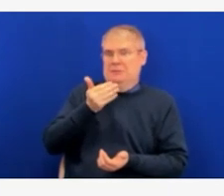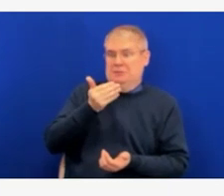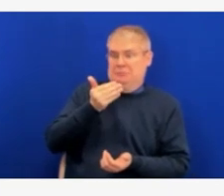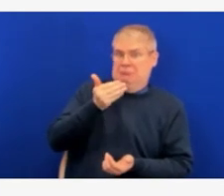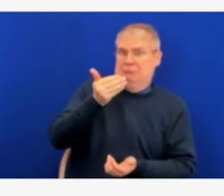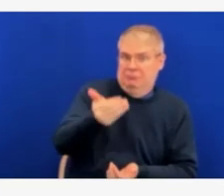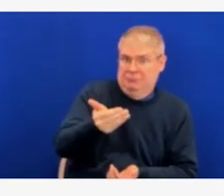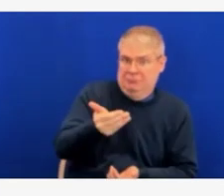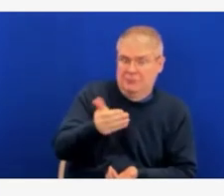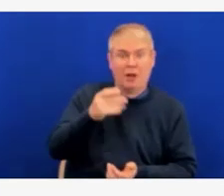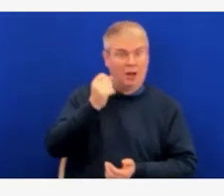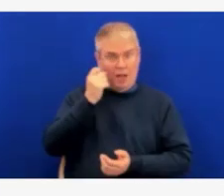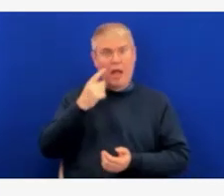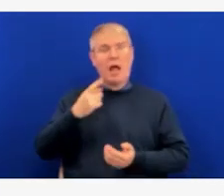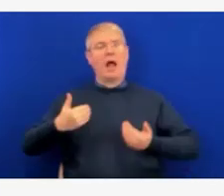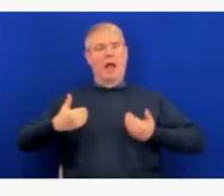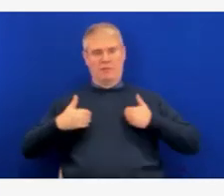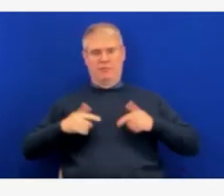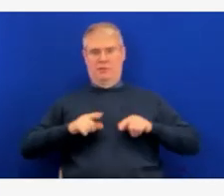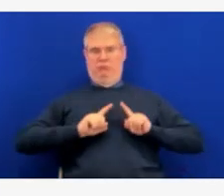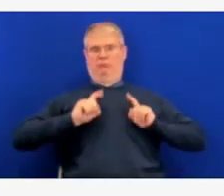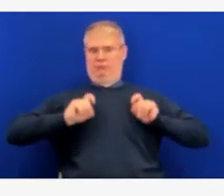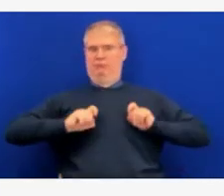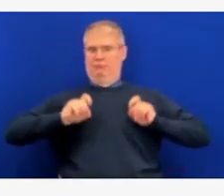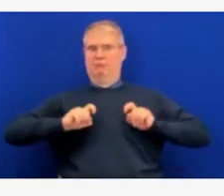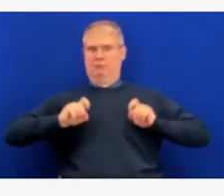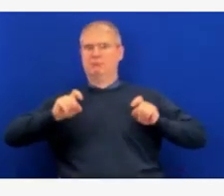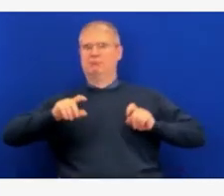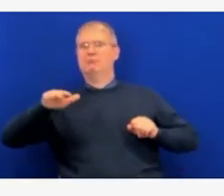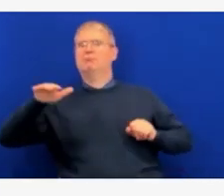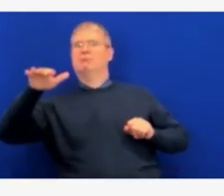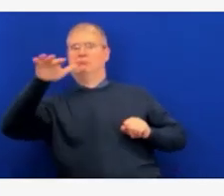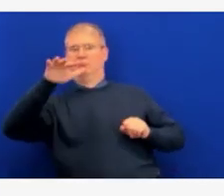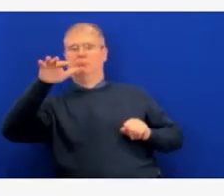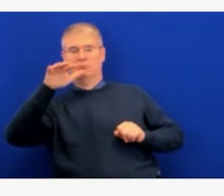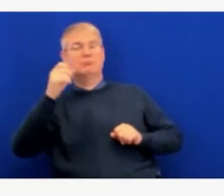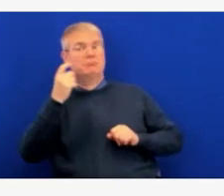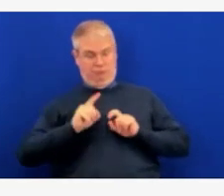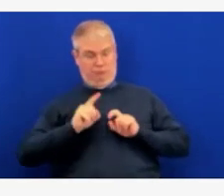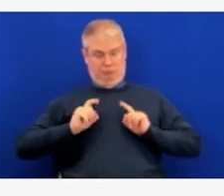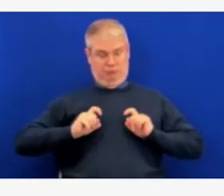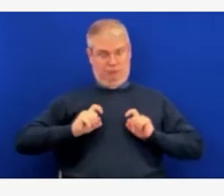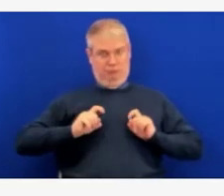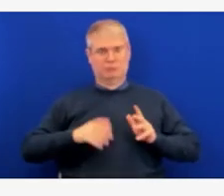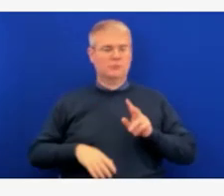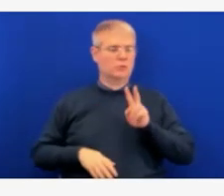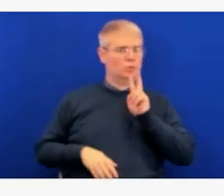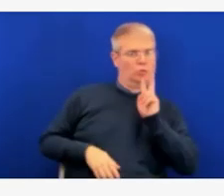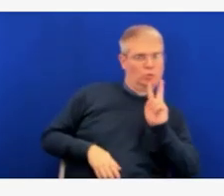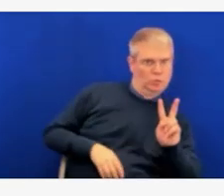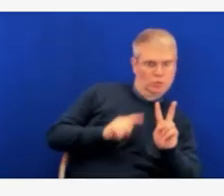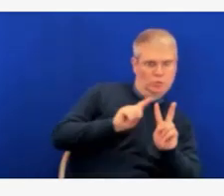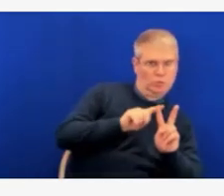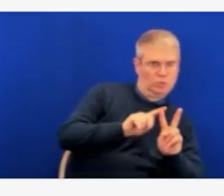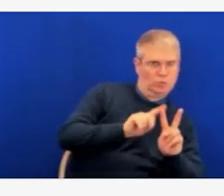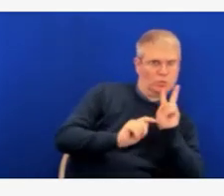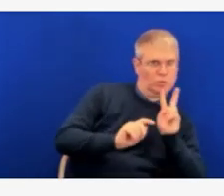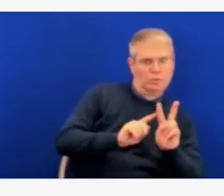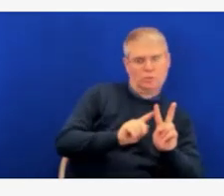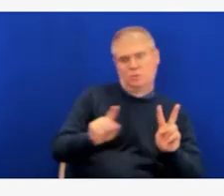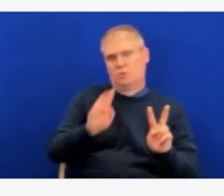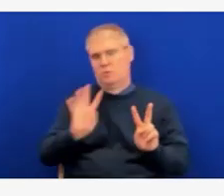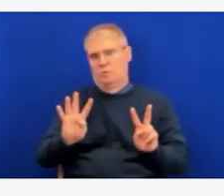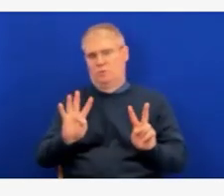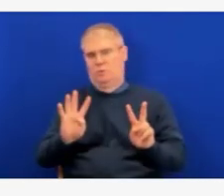age 2, but we haven't heard any timeline or dates yet, as Sarah alluded to, from the FDA or the manufacturers